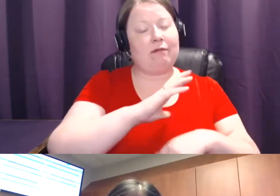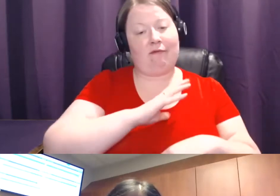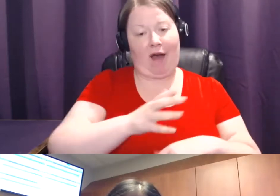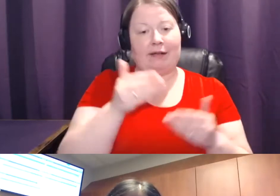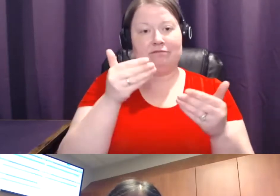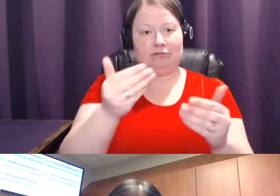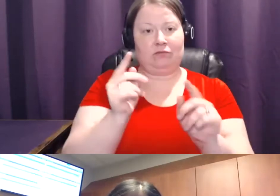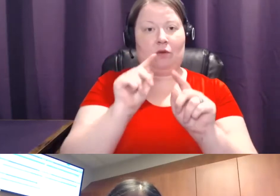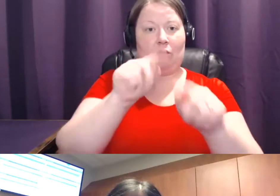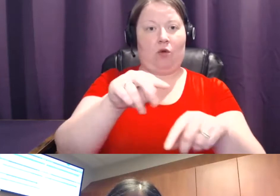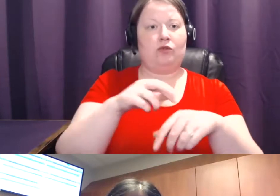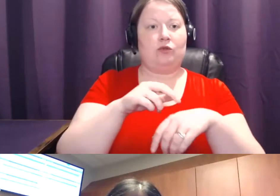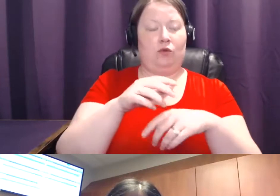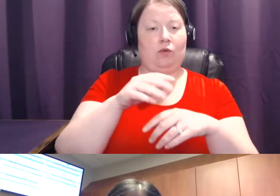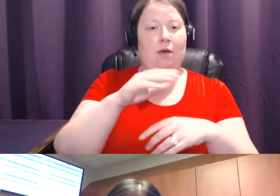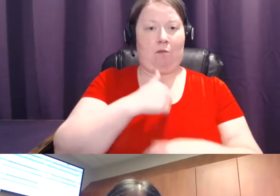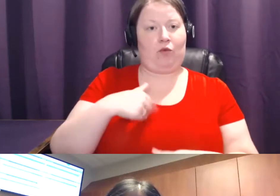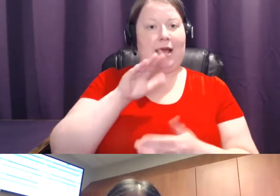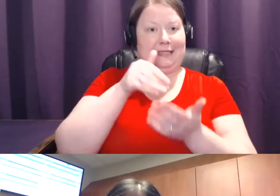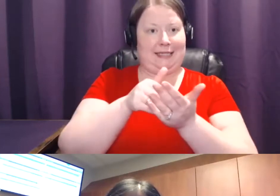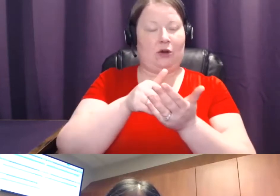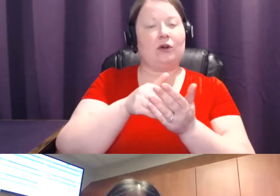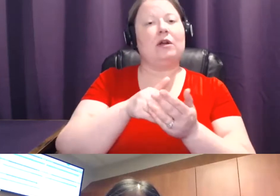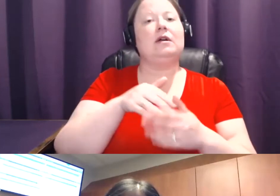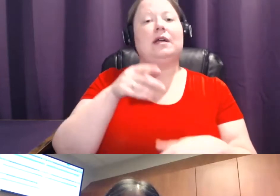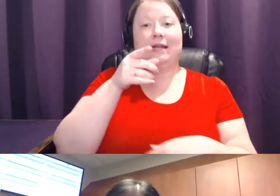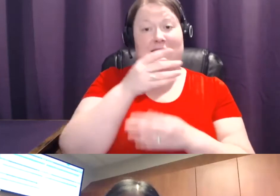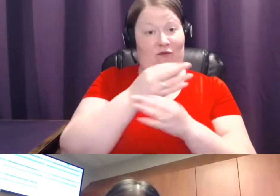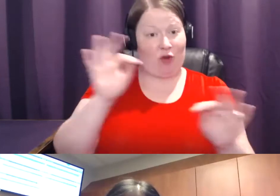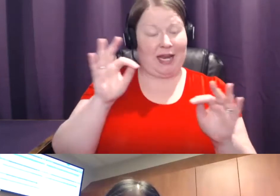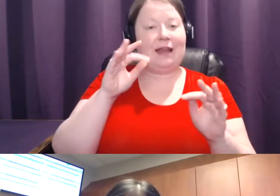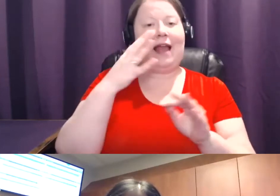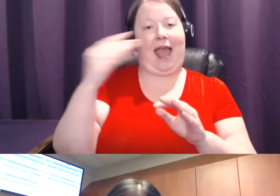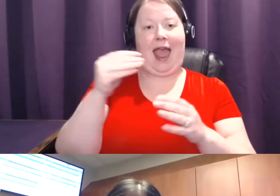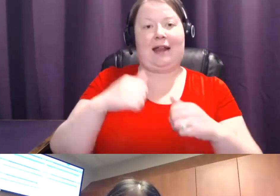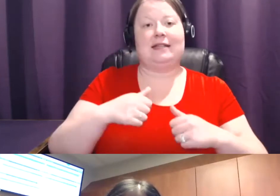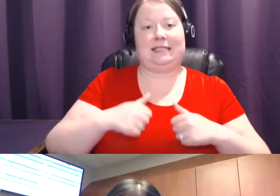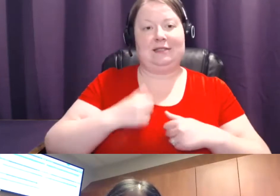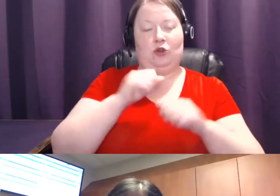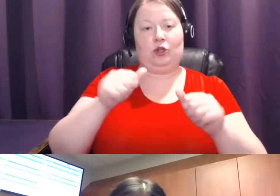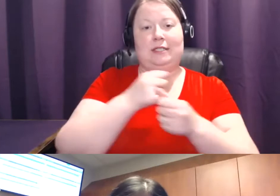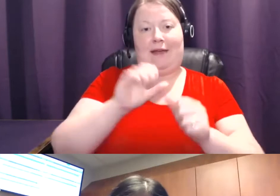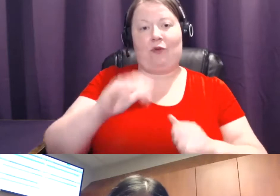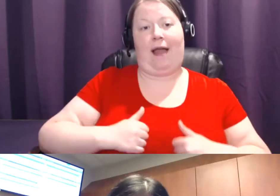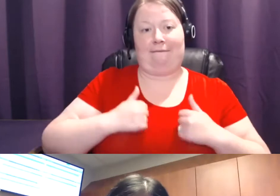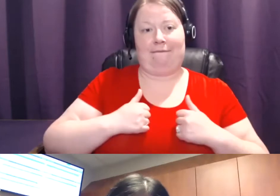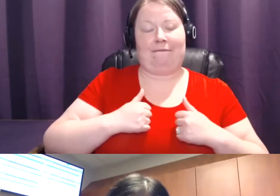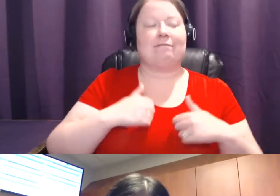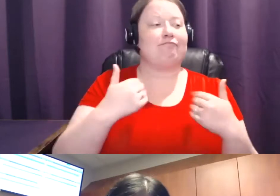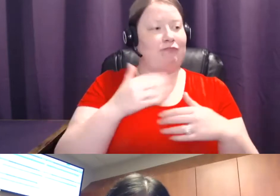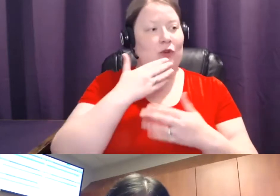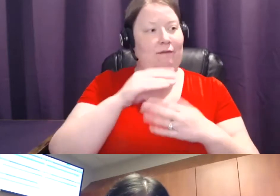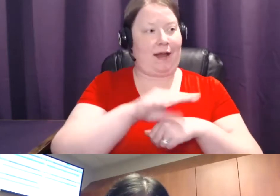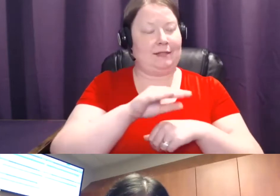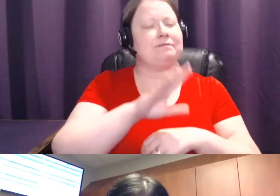center of excellence. Get your mammogram. Get It's free. It's life saving. Great advice. Dr. Brim, what should a patient do if she needs